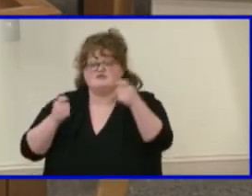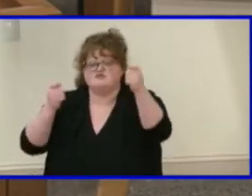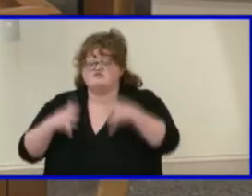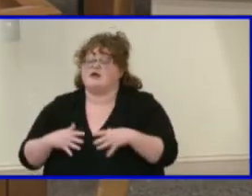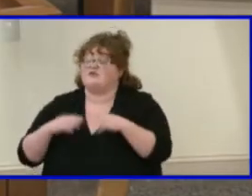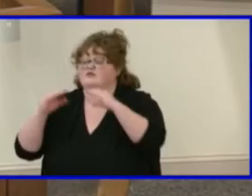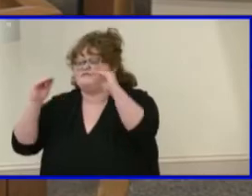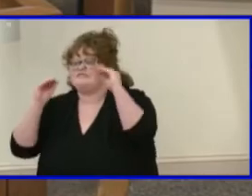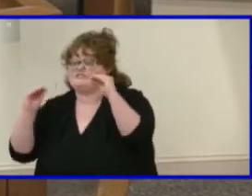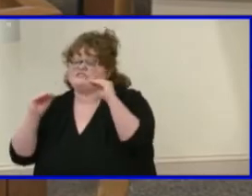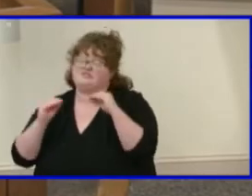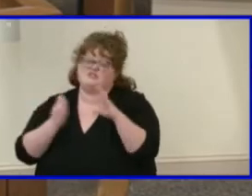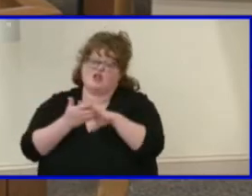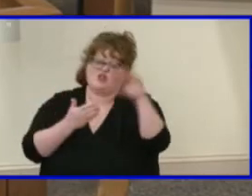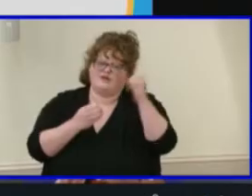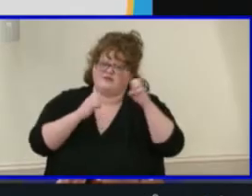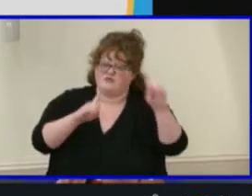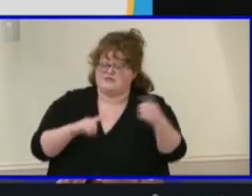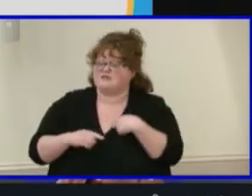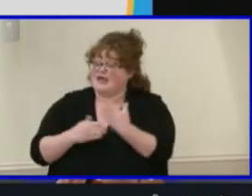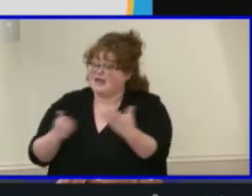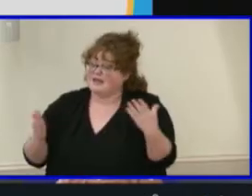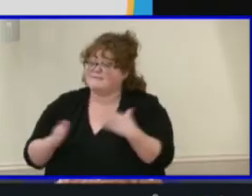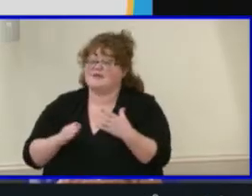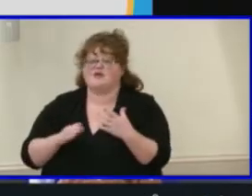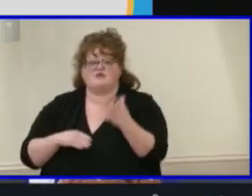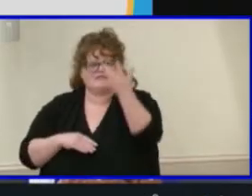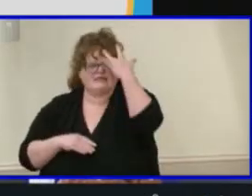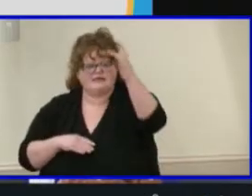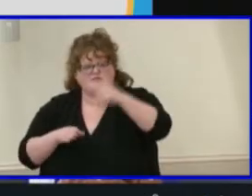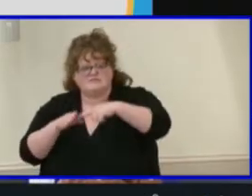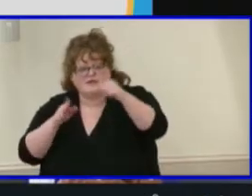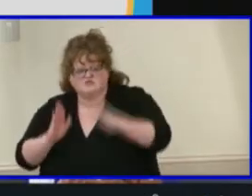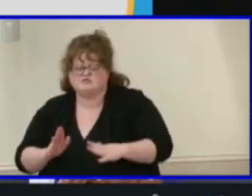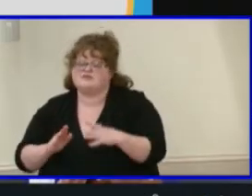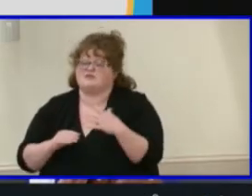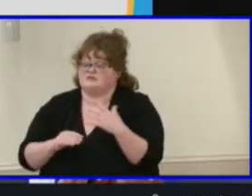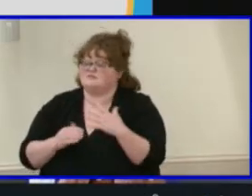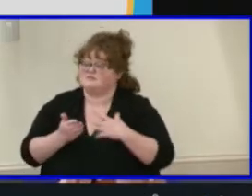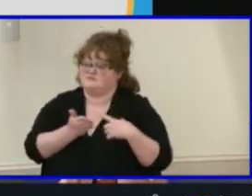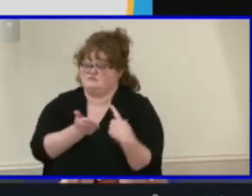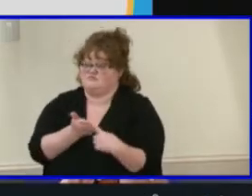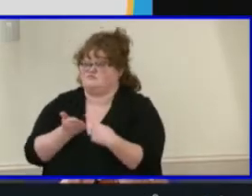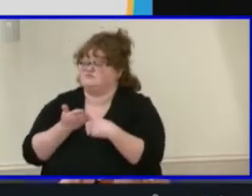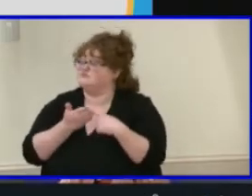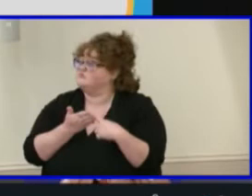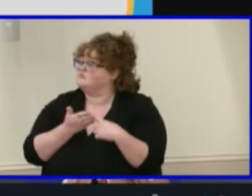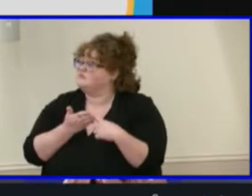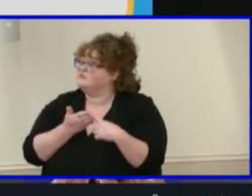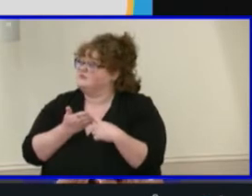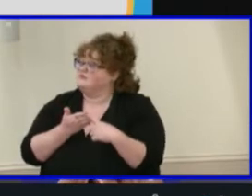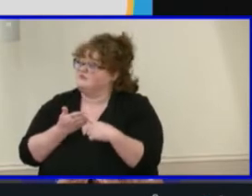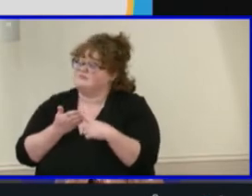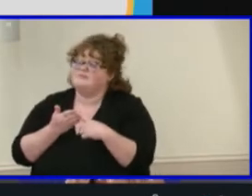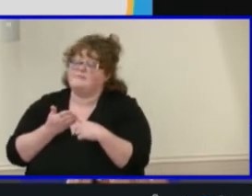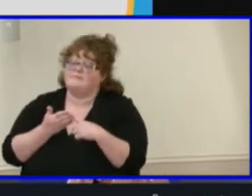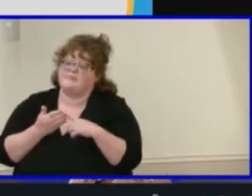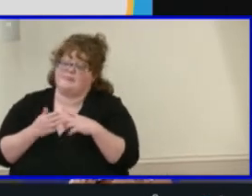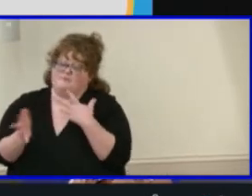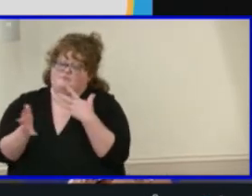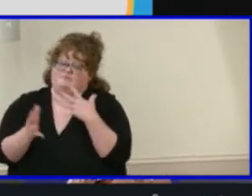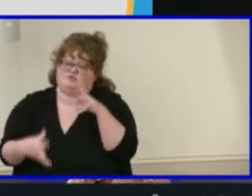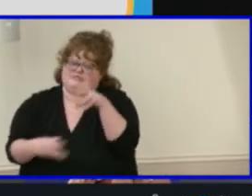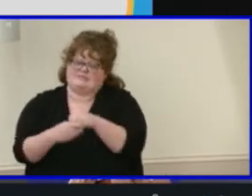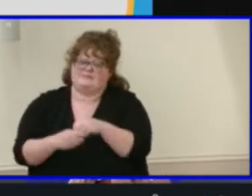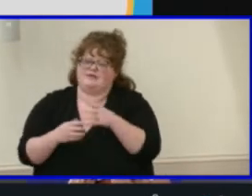Conley, Henrico's gifted specialist, to give you all our Henrico County Public Schools participation update for the Maggie